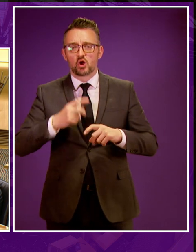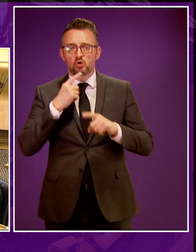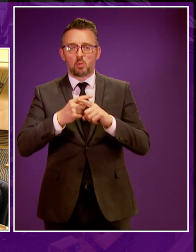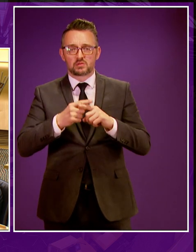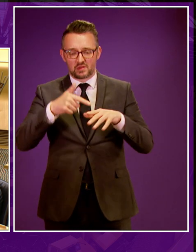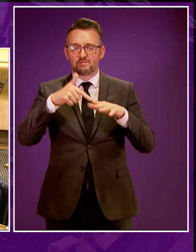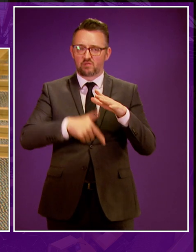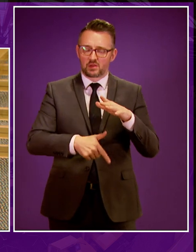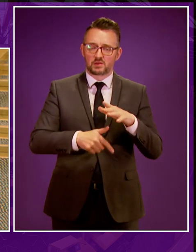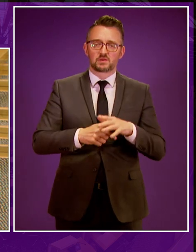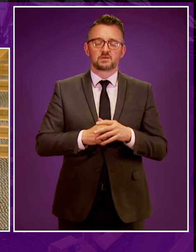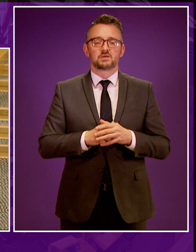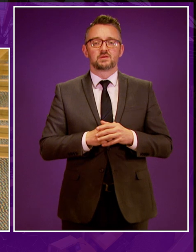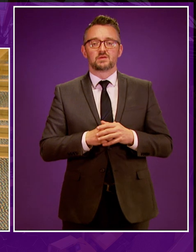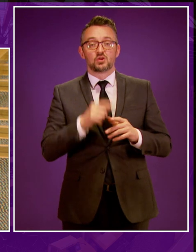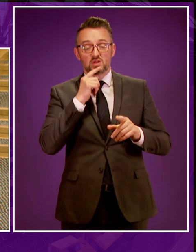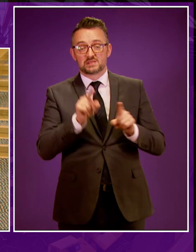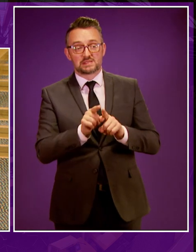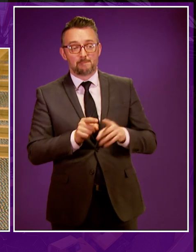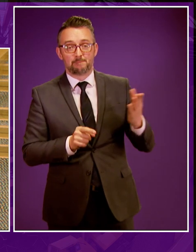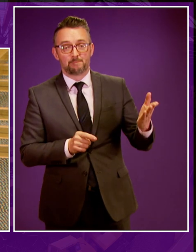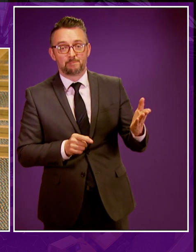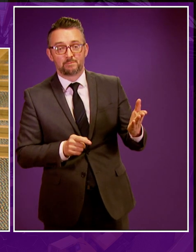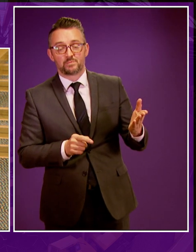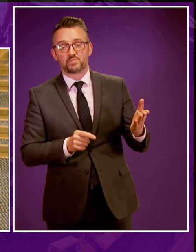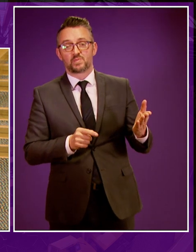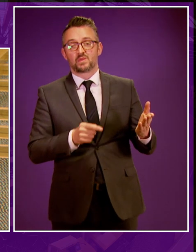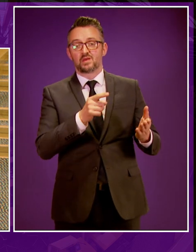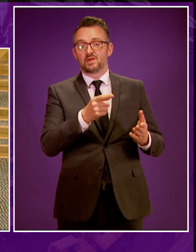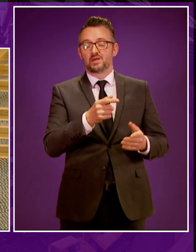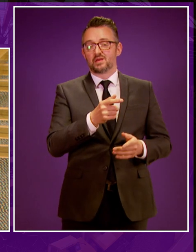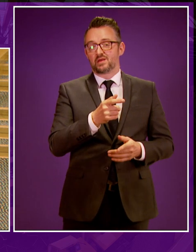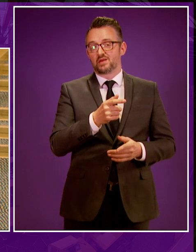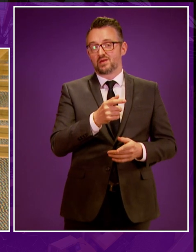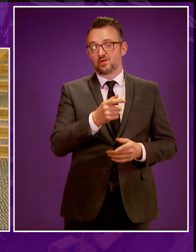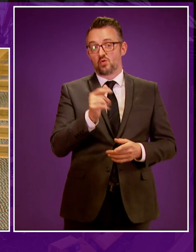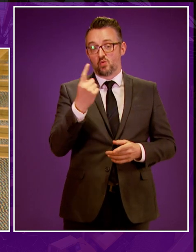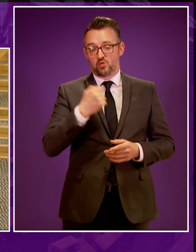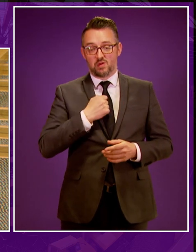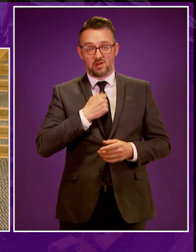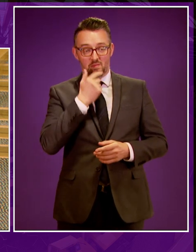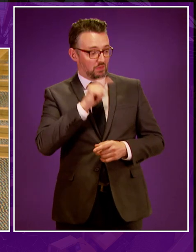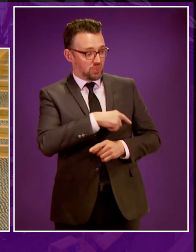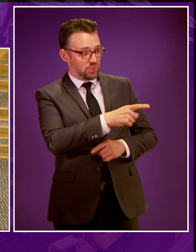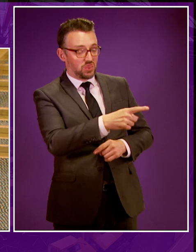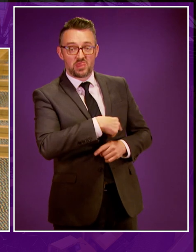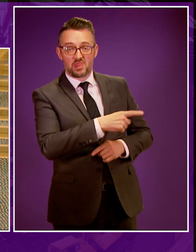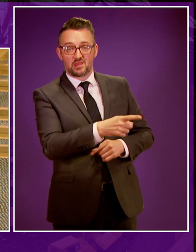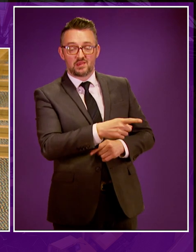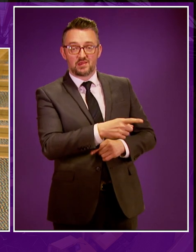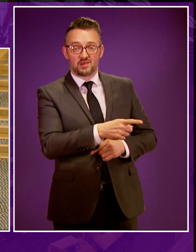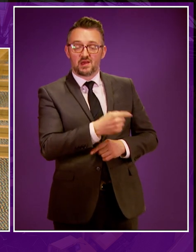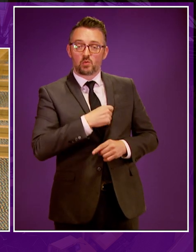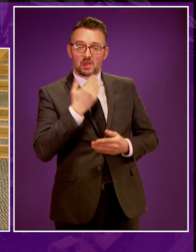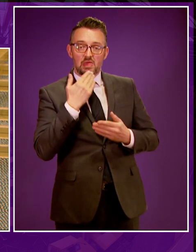unconventional oil and gas. Unlike the characterisation of the members to my left, I